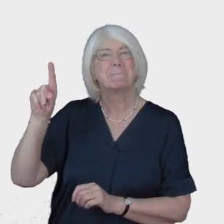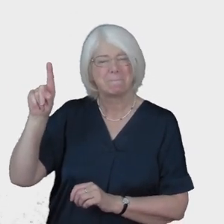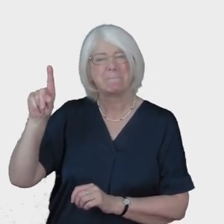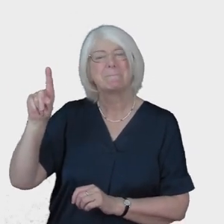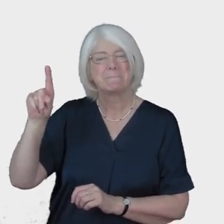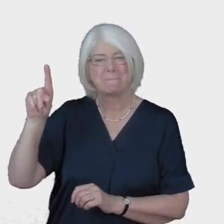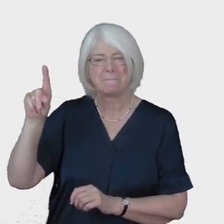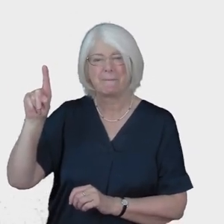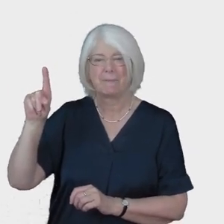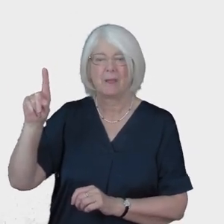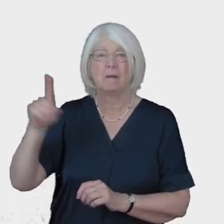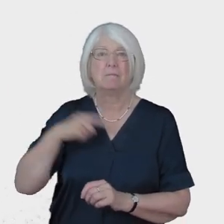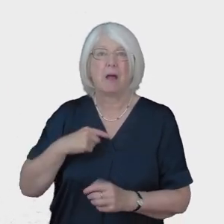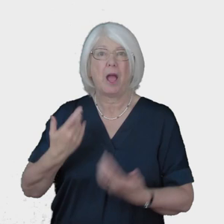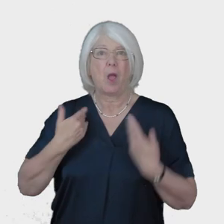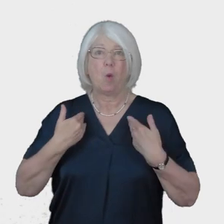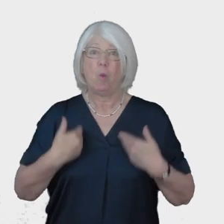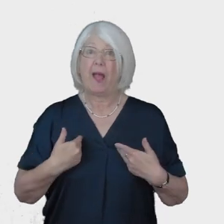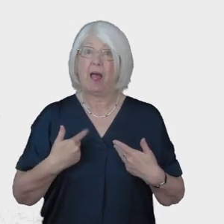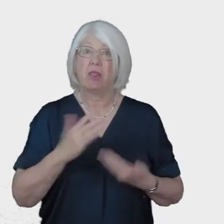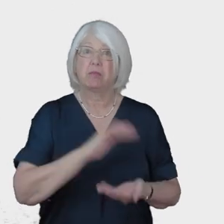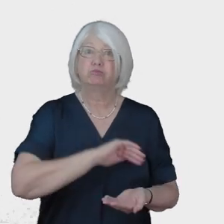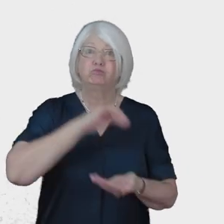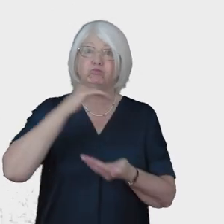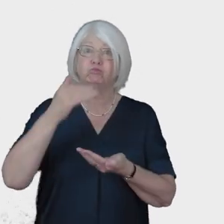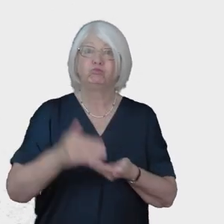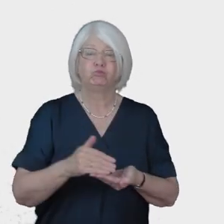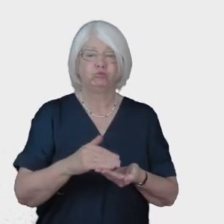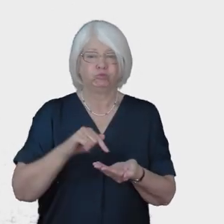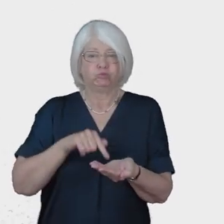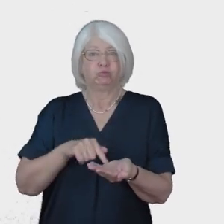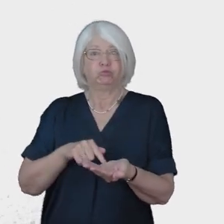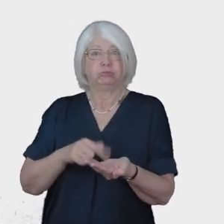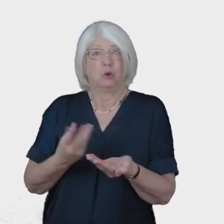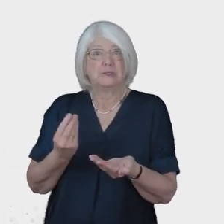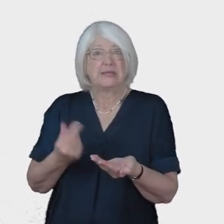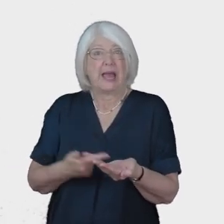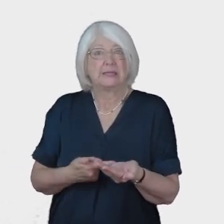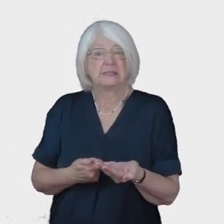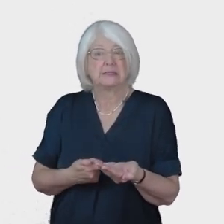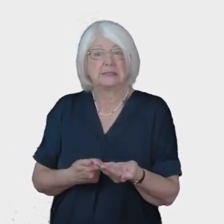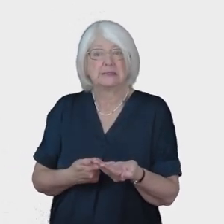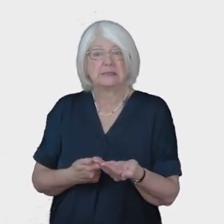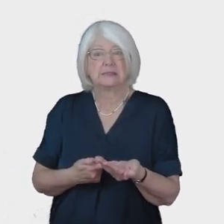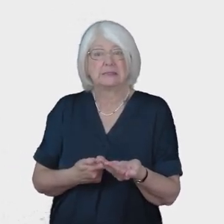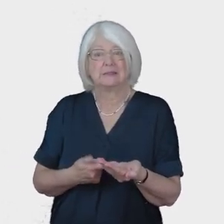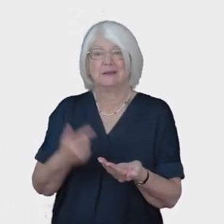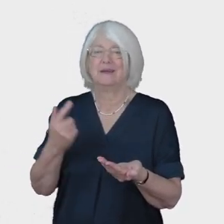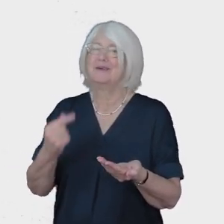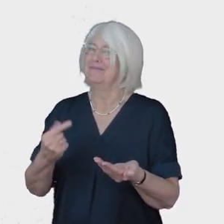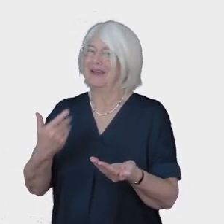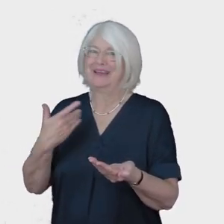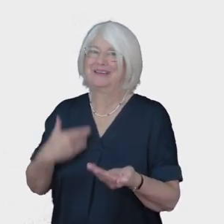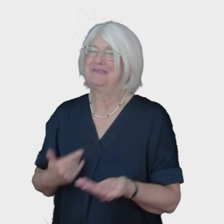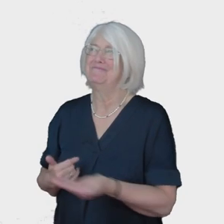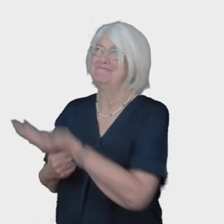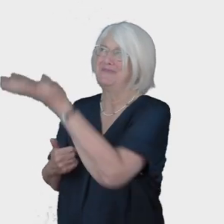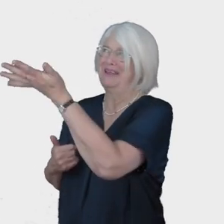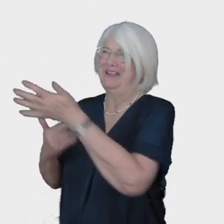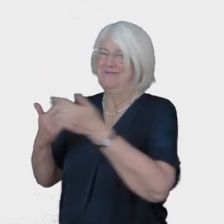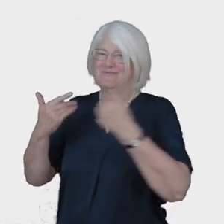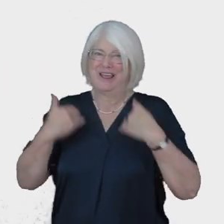Take my wealth, all I possess Make me